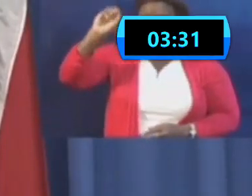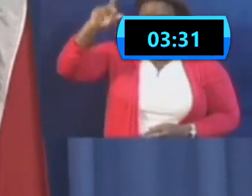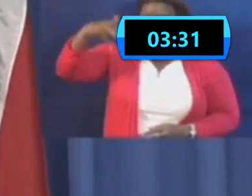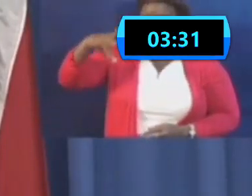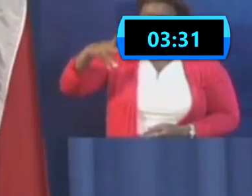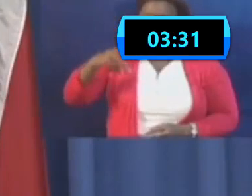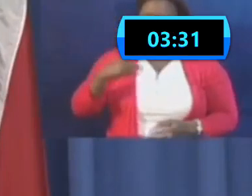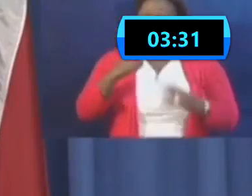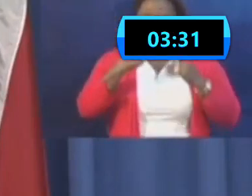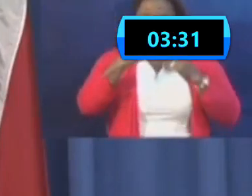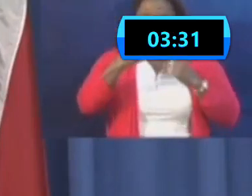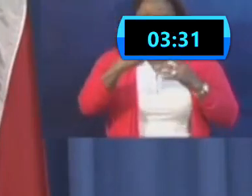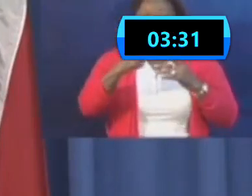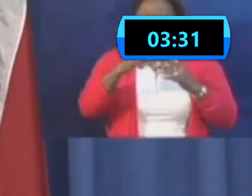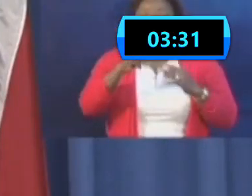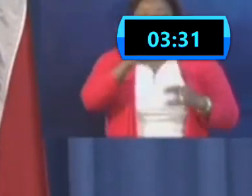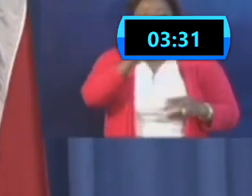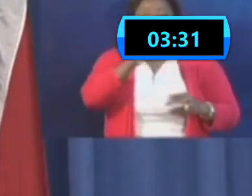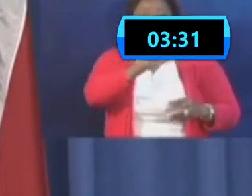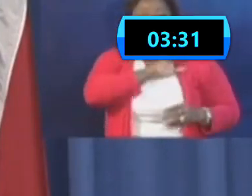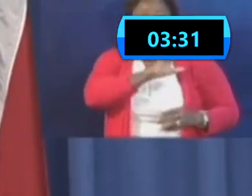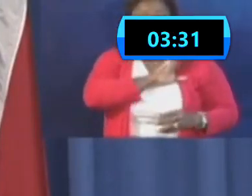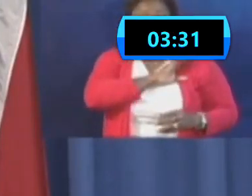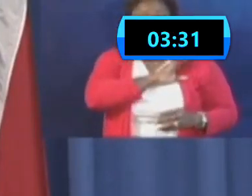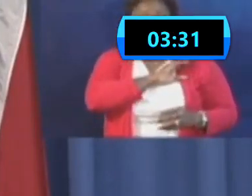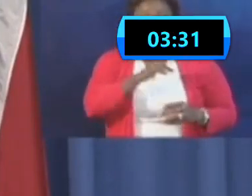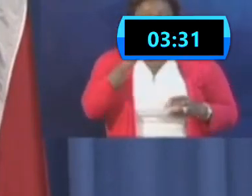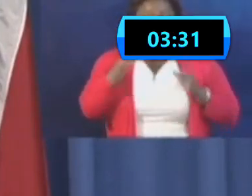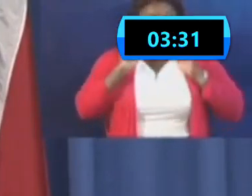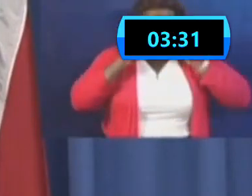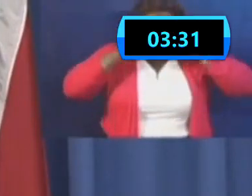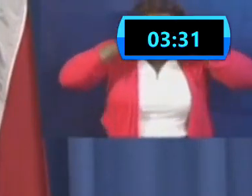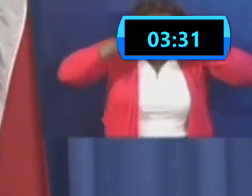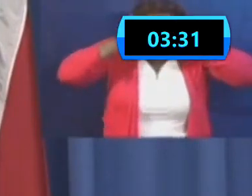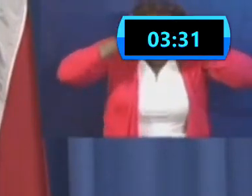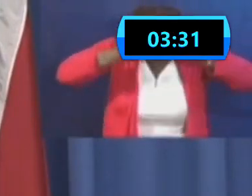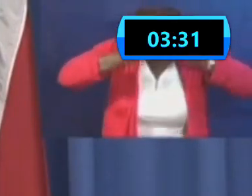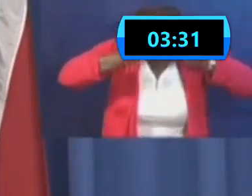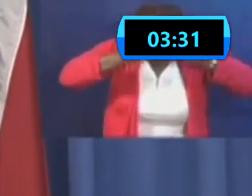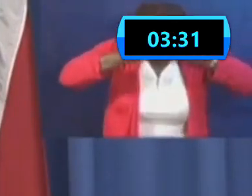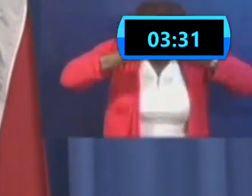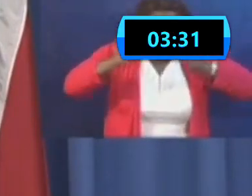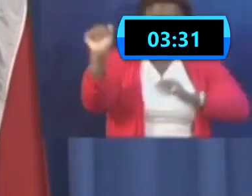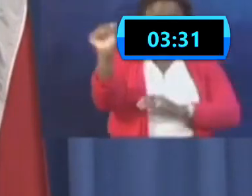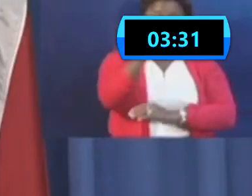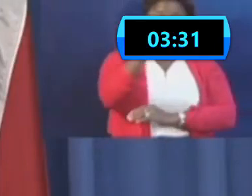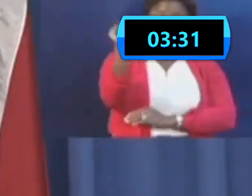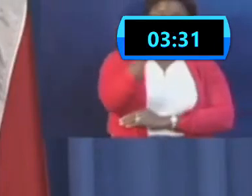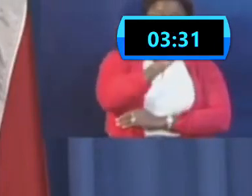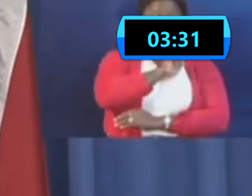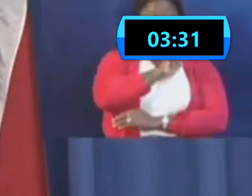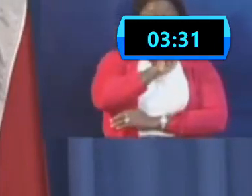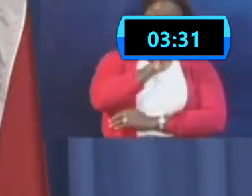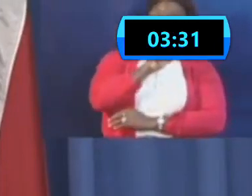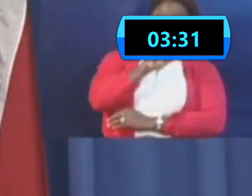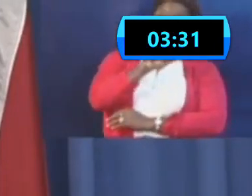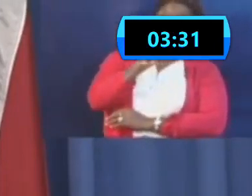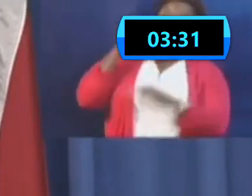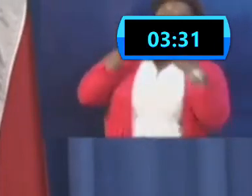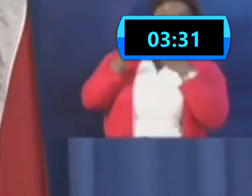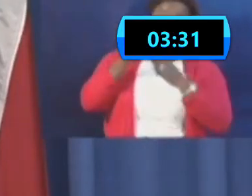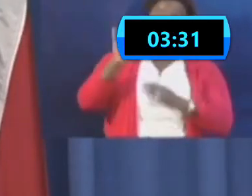instructions to all of the divisions, asking them to focus their patrols on it. I, too, did some observation, but